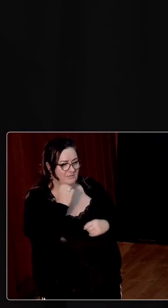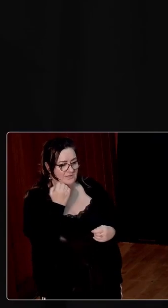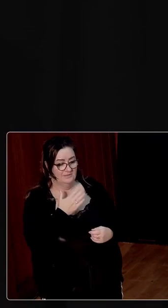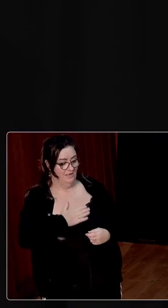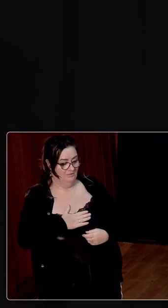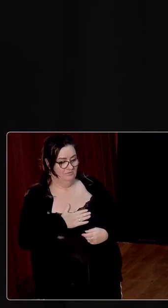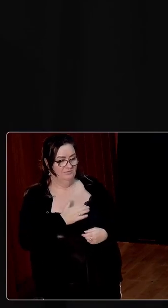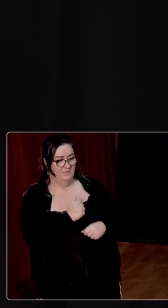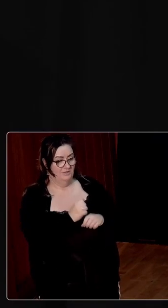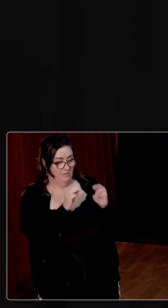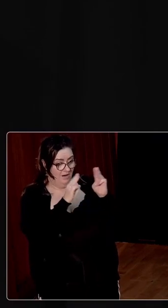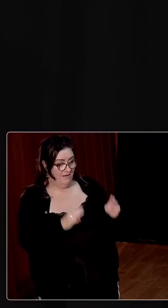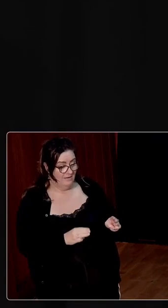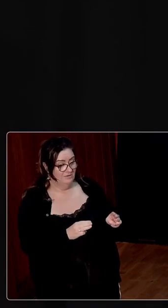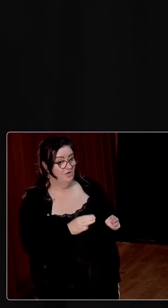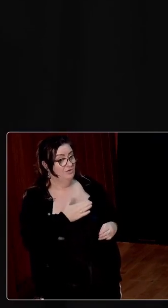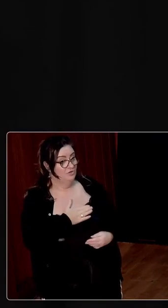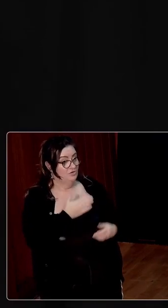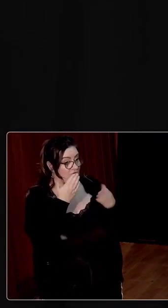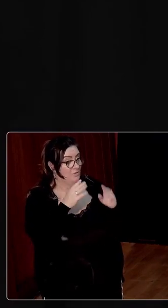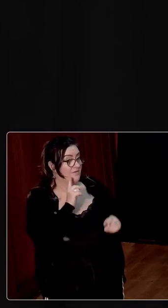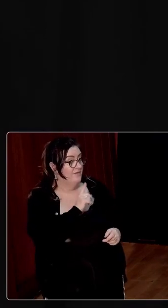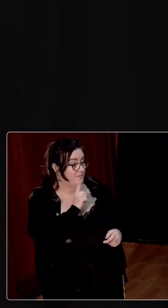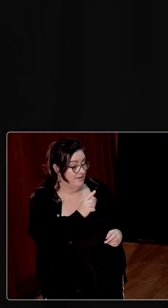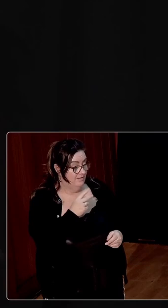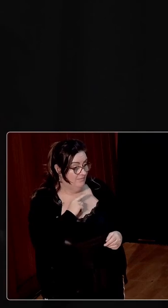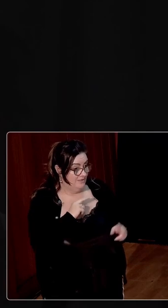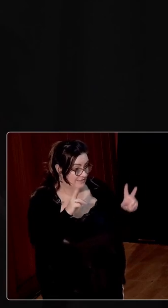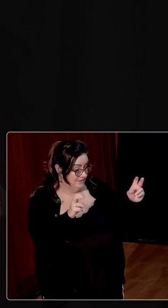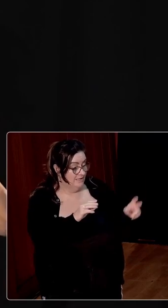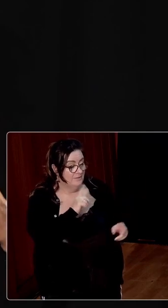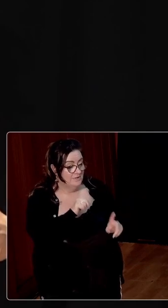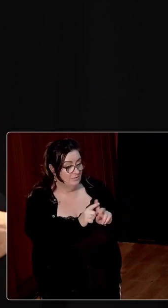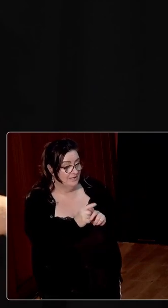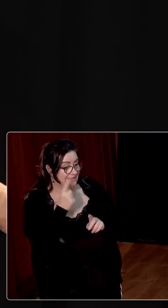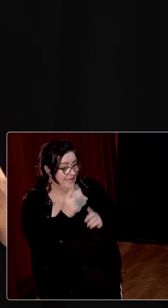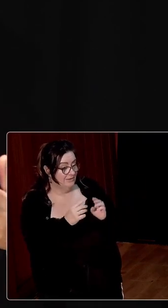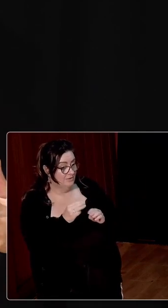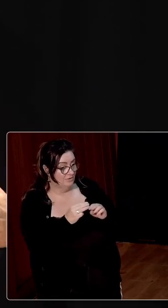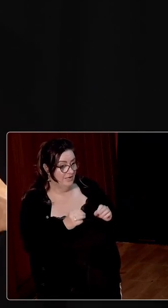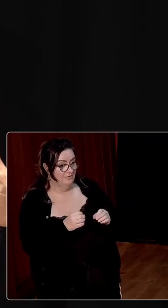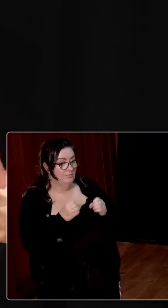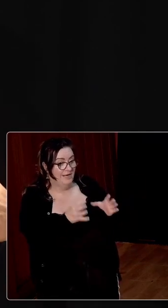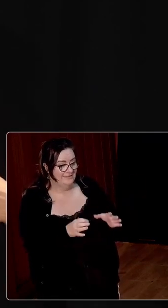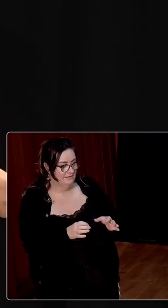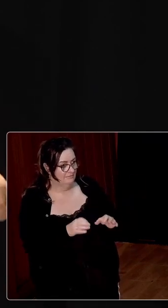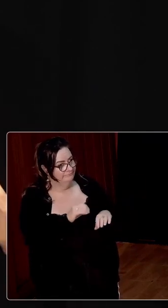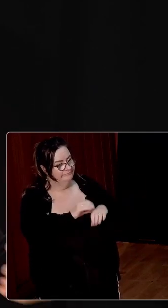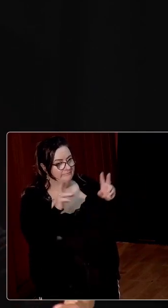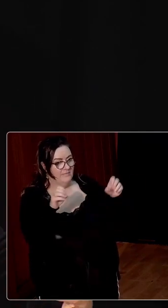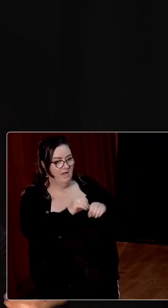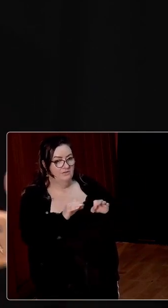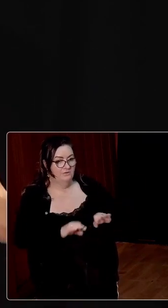it isn't just that those archives are raising female voices. They're also allowing us to see how things actually worked out on the ground. So how did theory